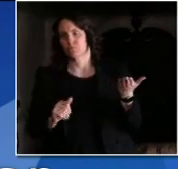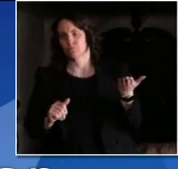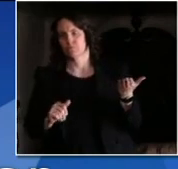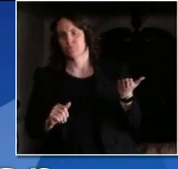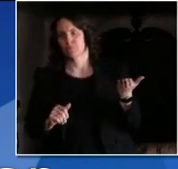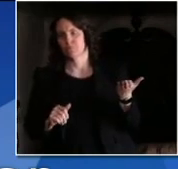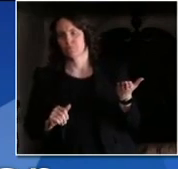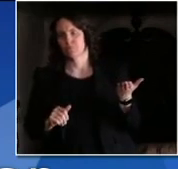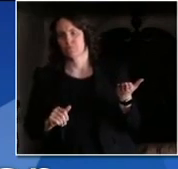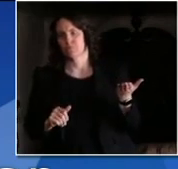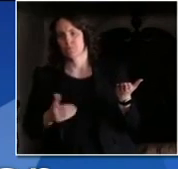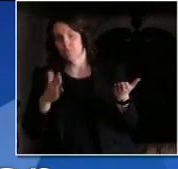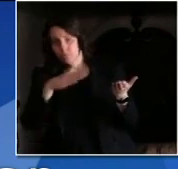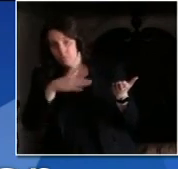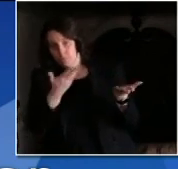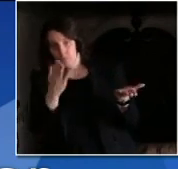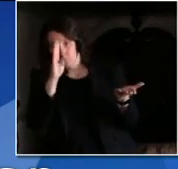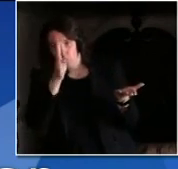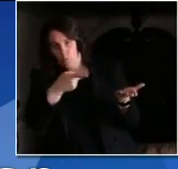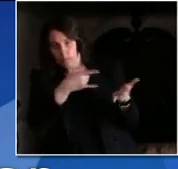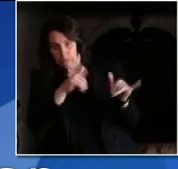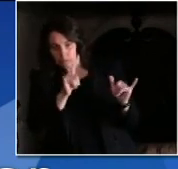Jessica from Up North News